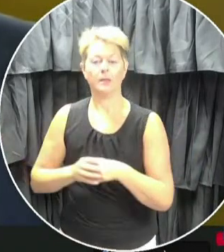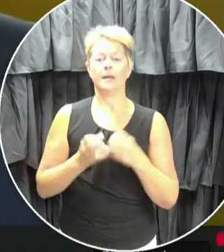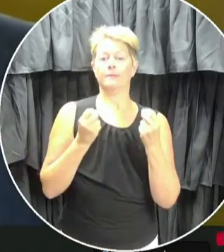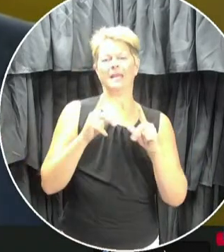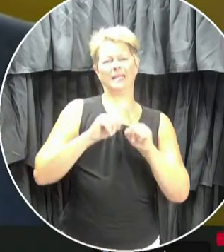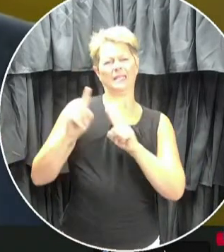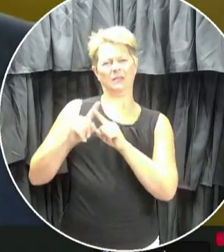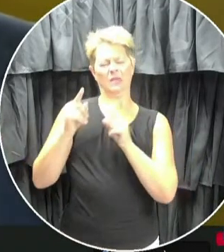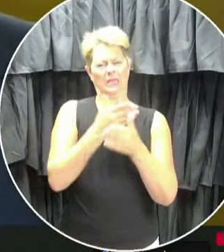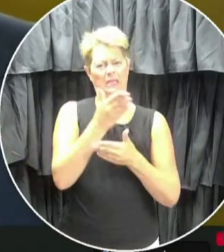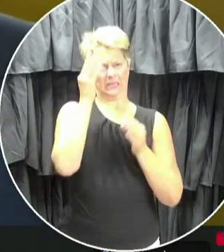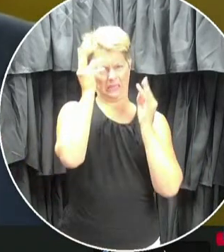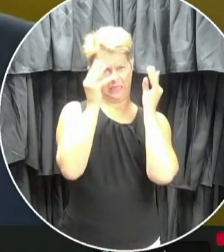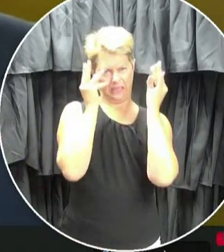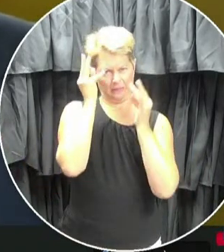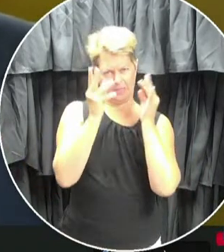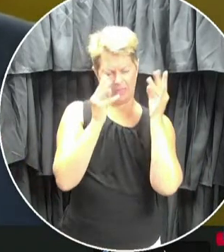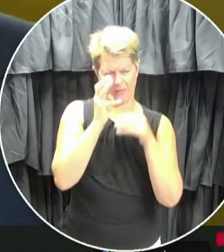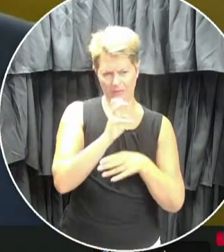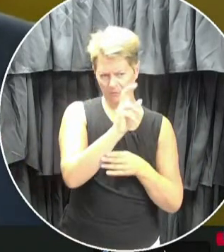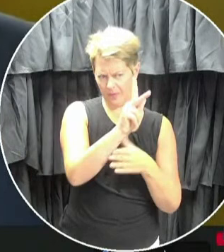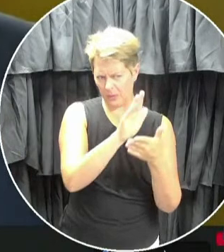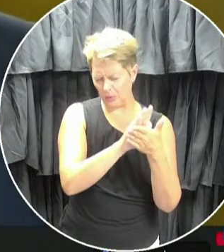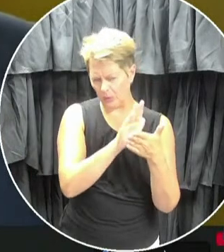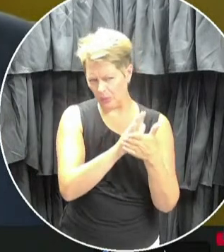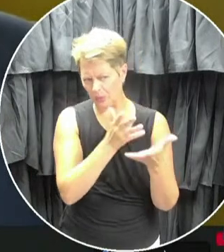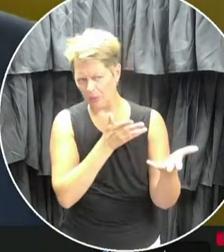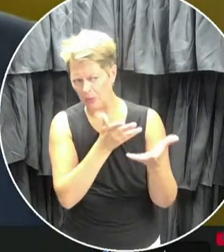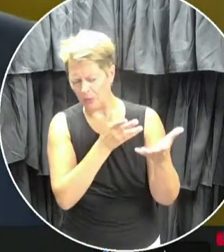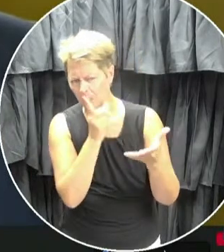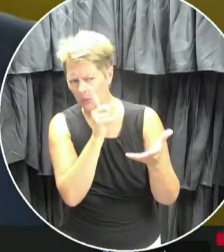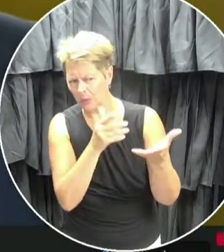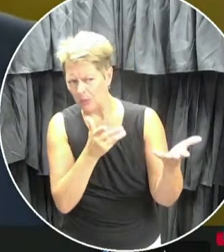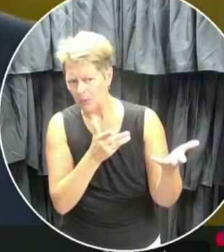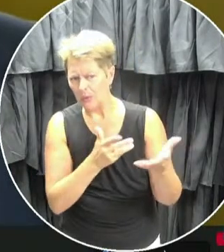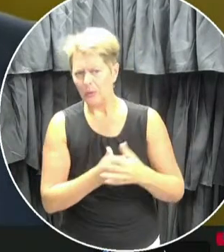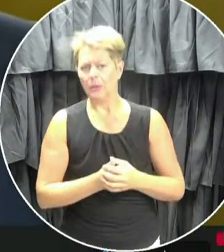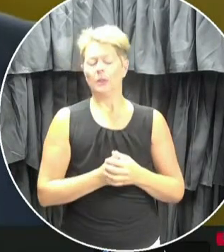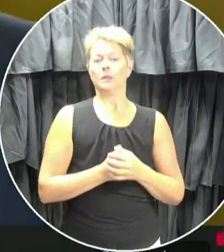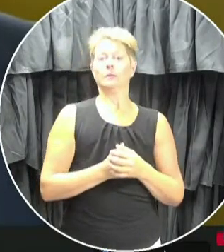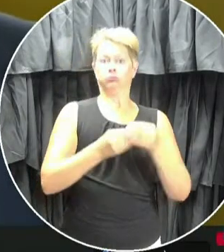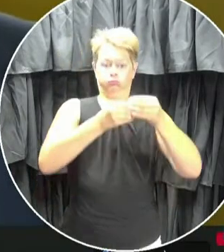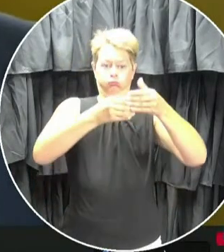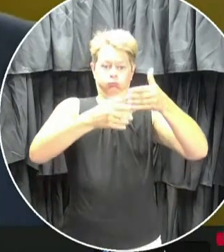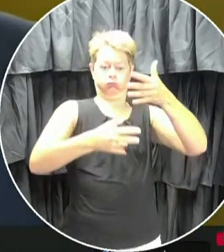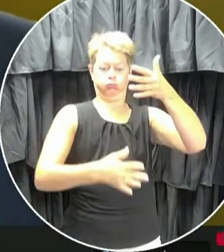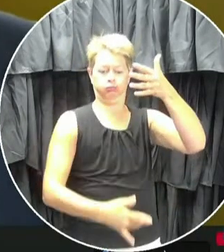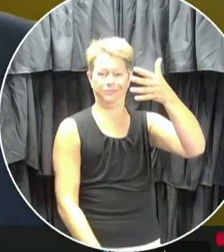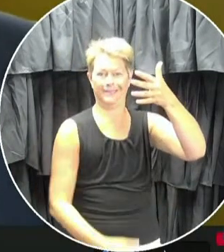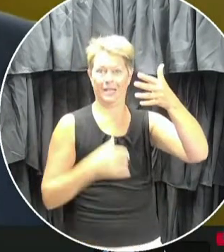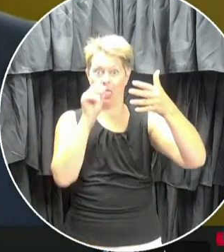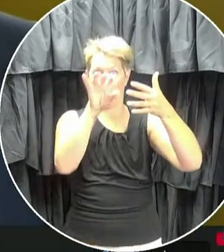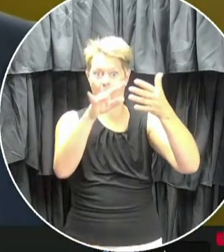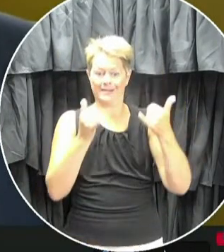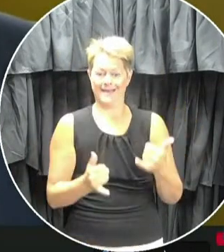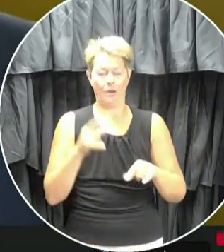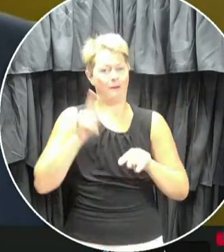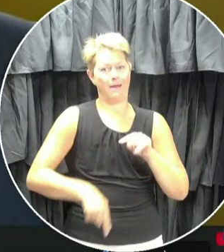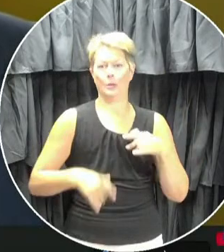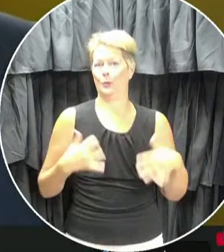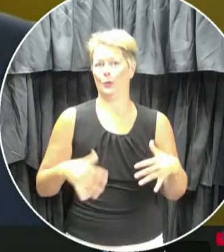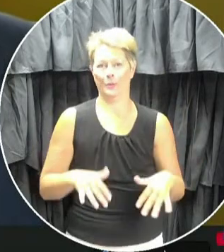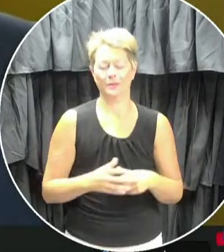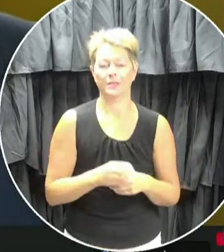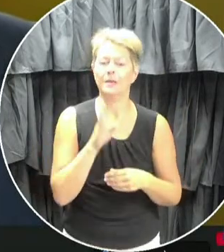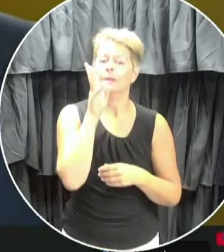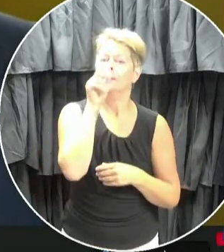considerations when we talk about the return to school in September, too numerous to mention here in this venue. But these considerations